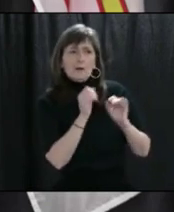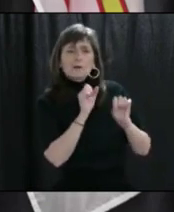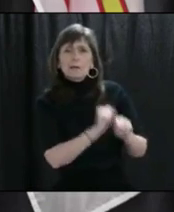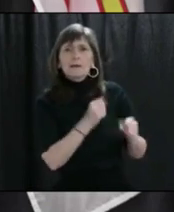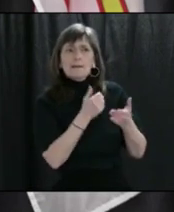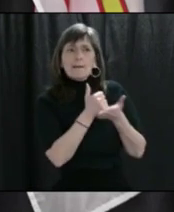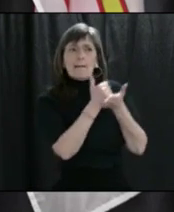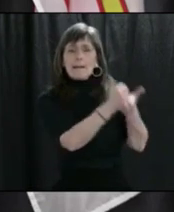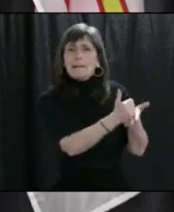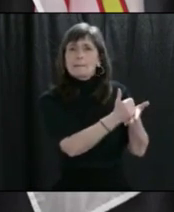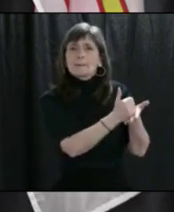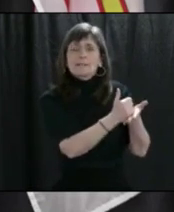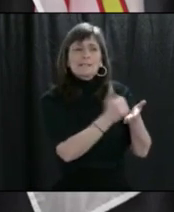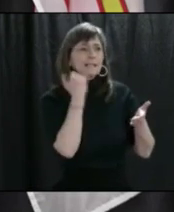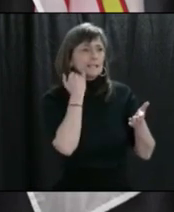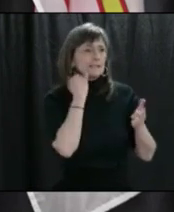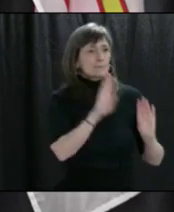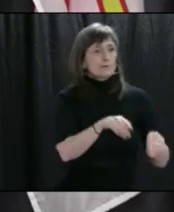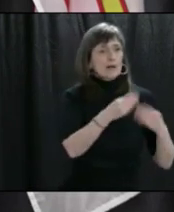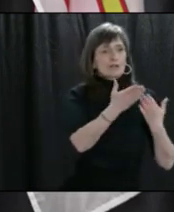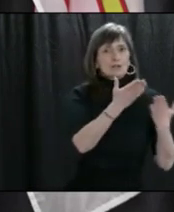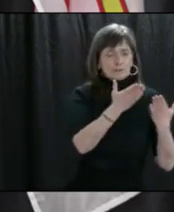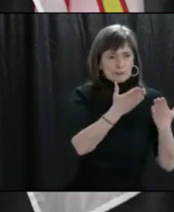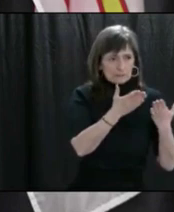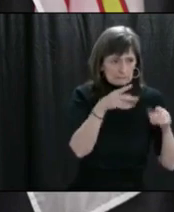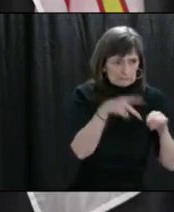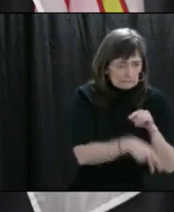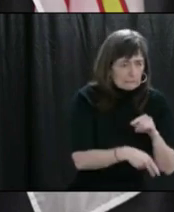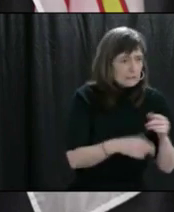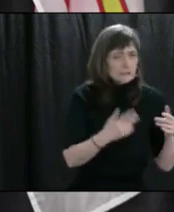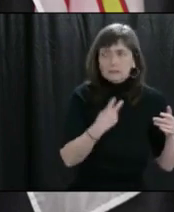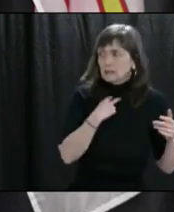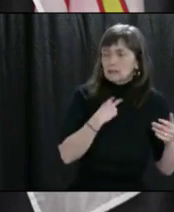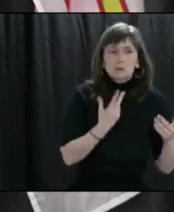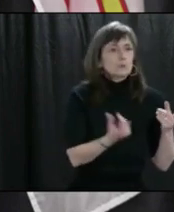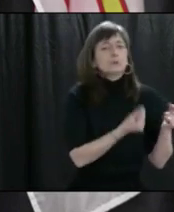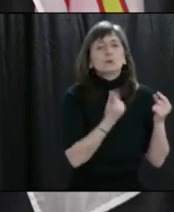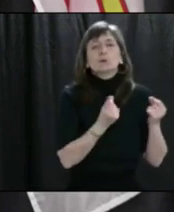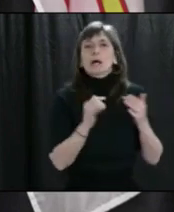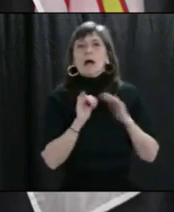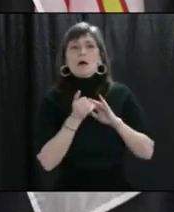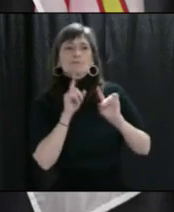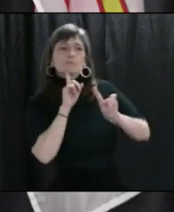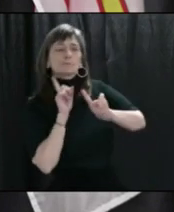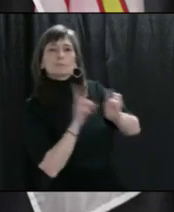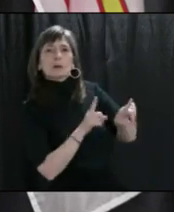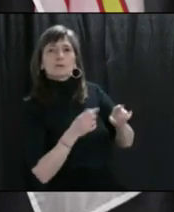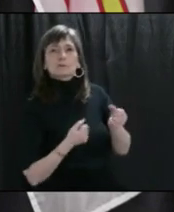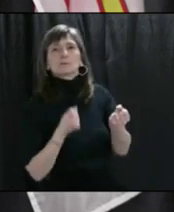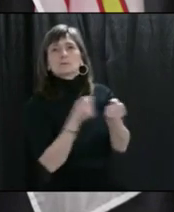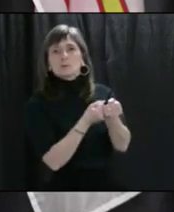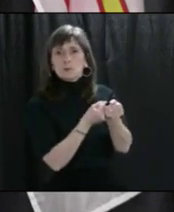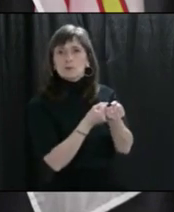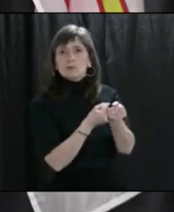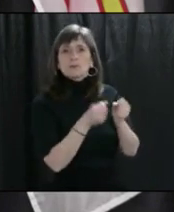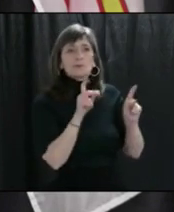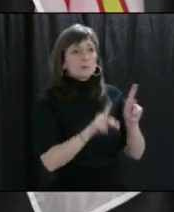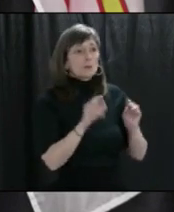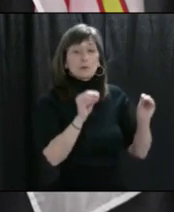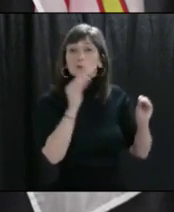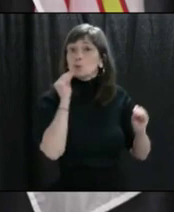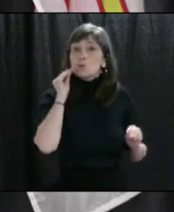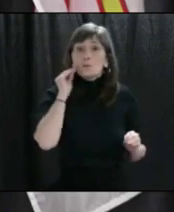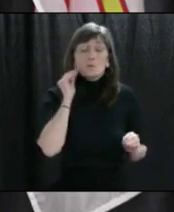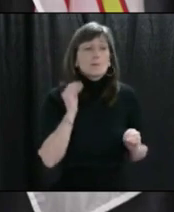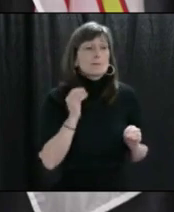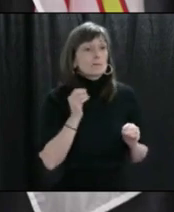service disruptions and preparing for an immediate response to support homeless individuals who may